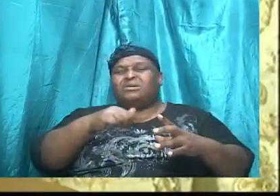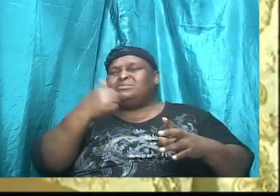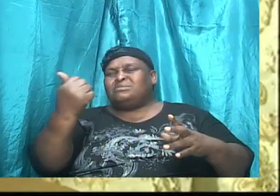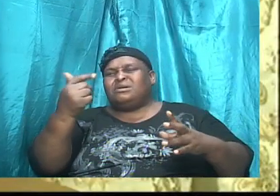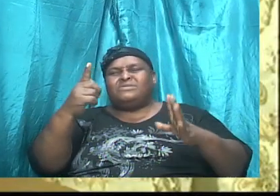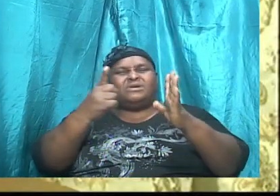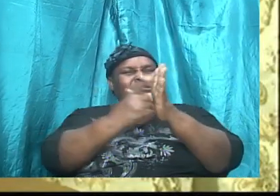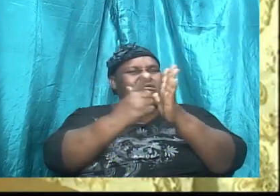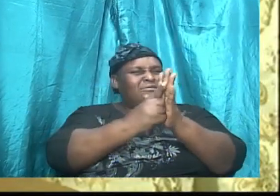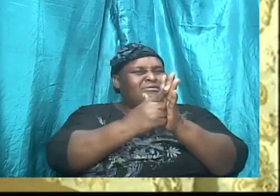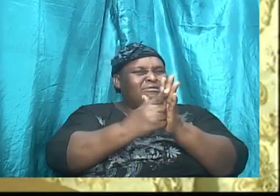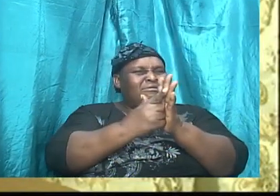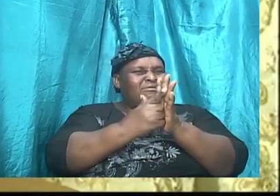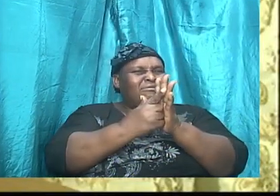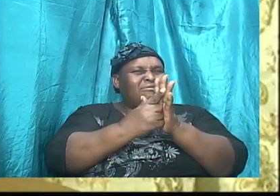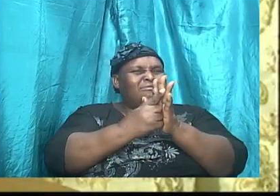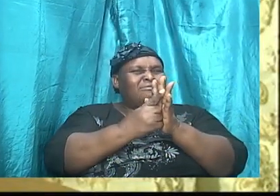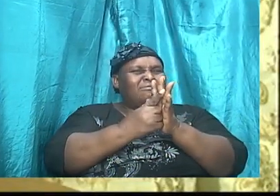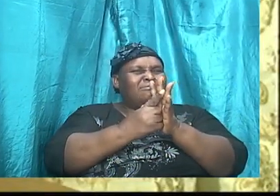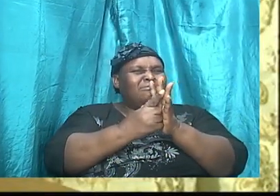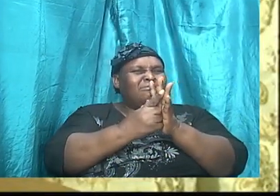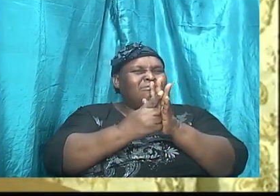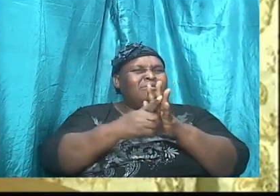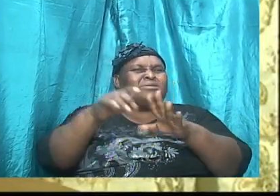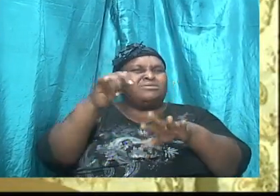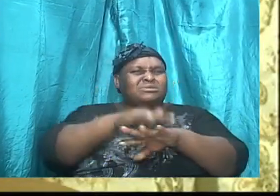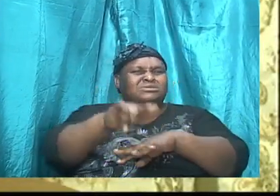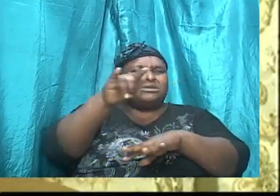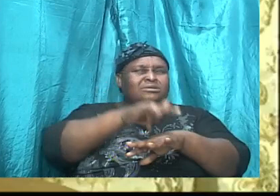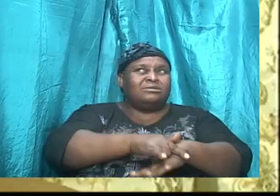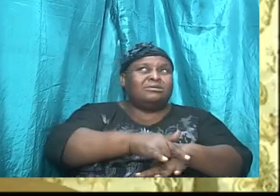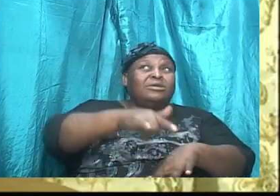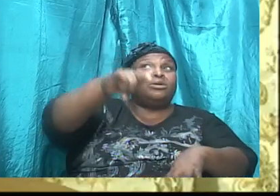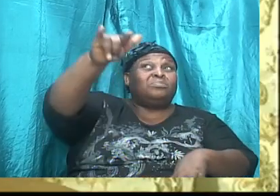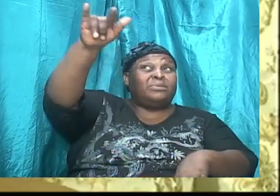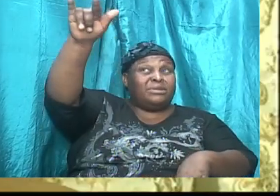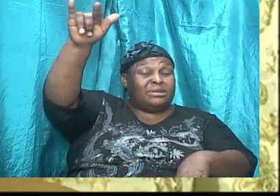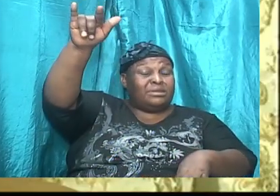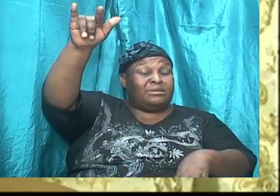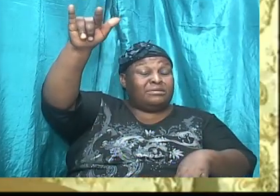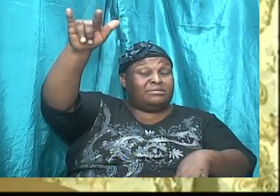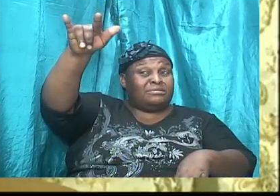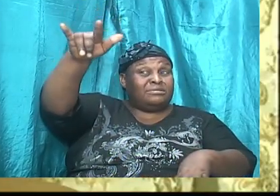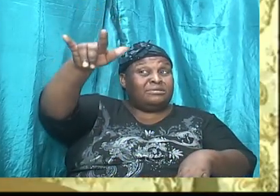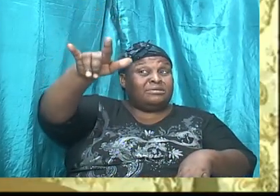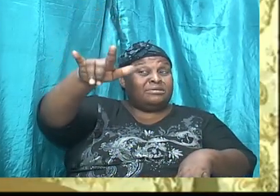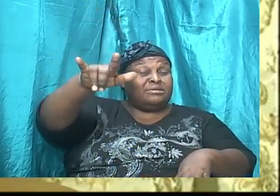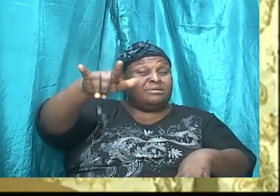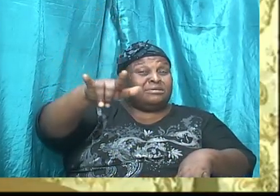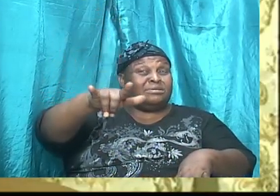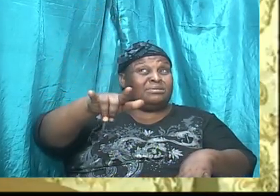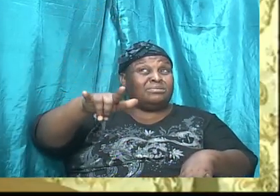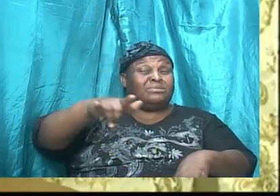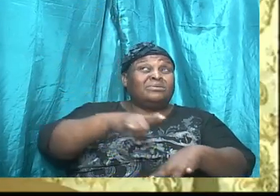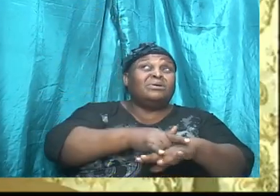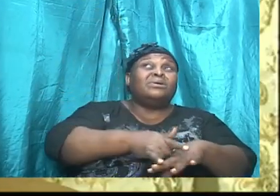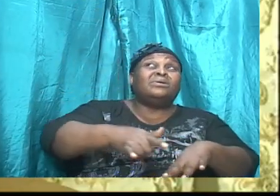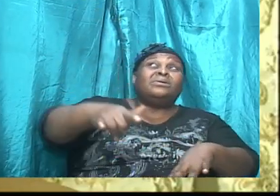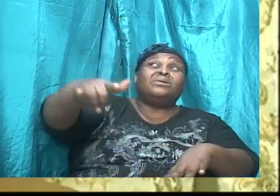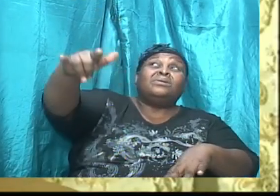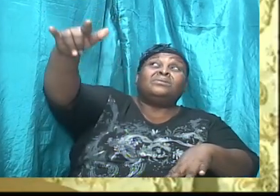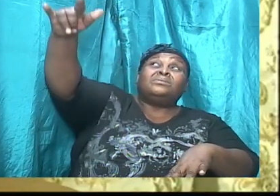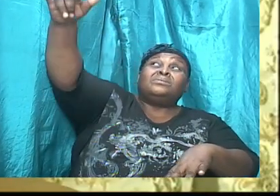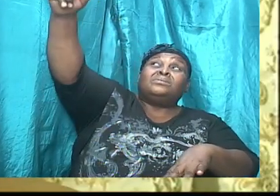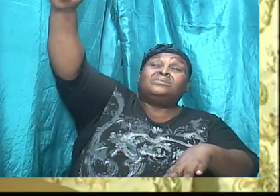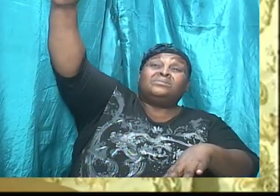aerodynamics, which sent an airplane, you know, soaring in